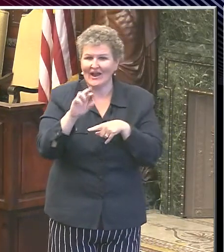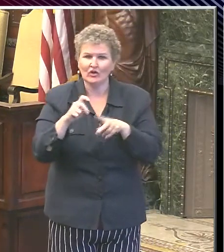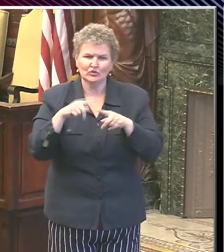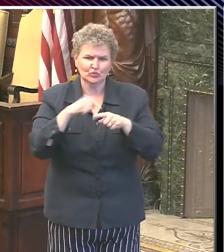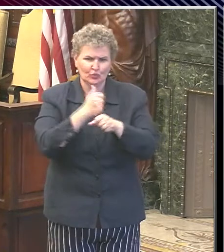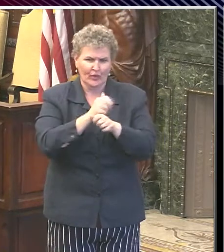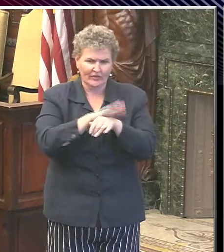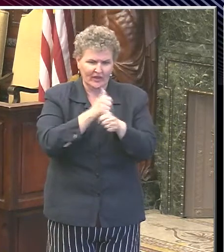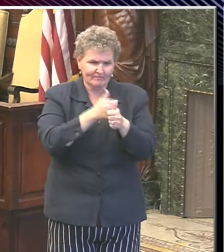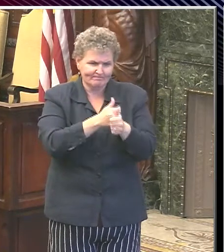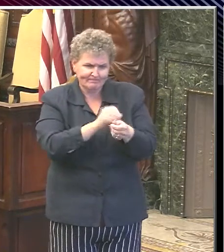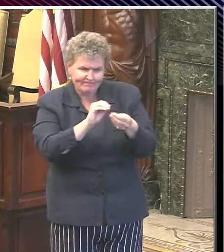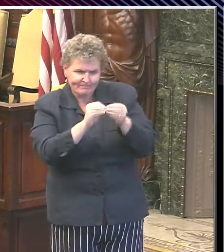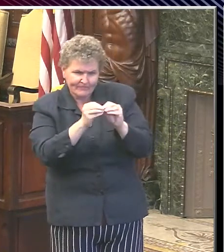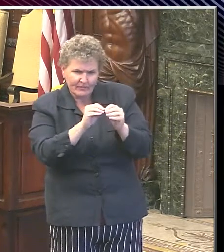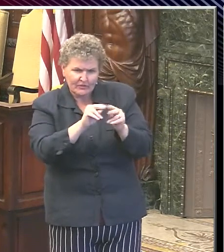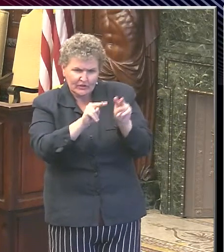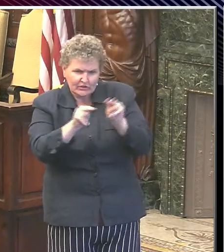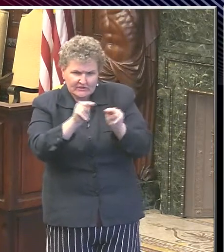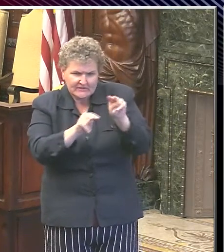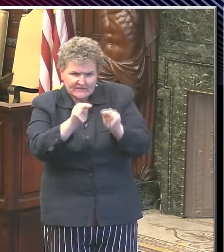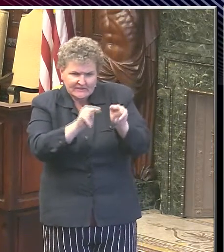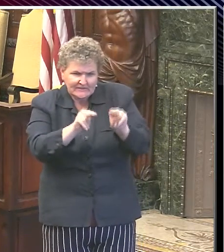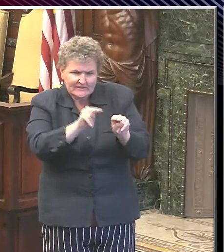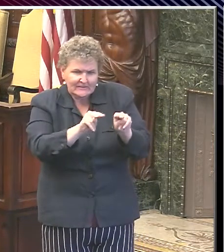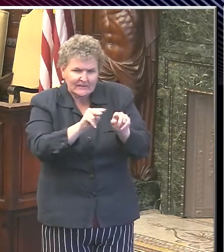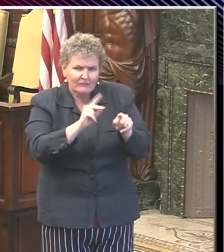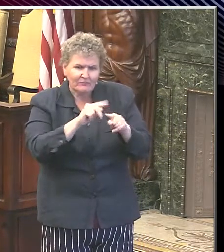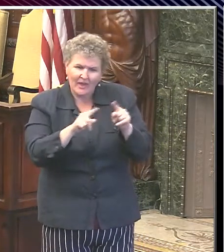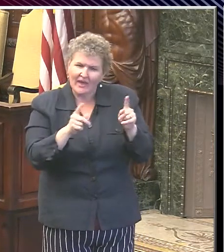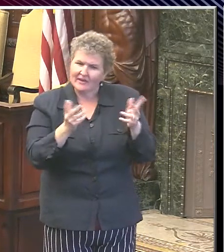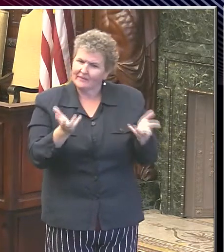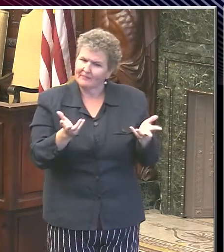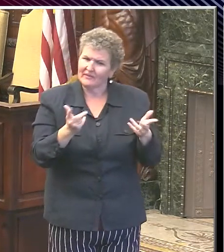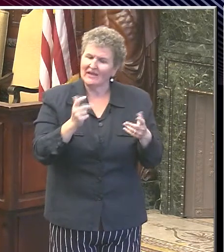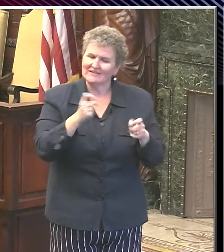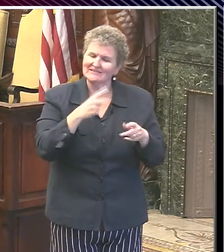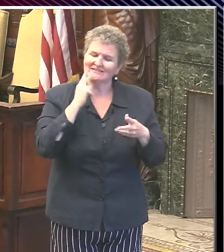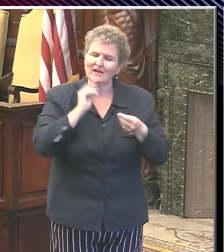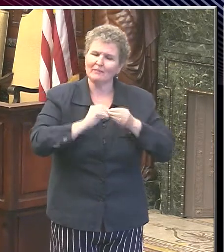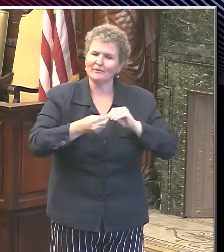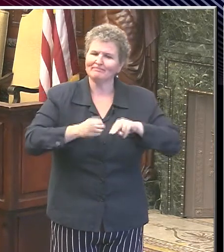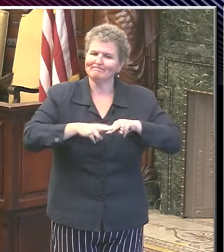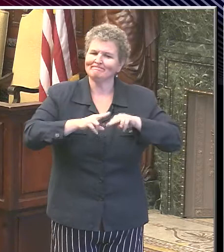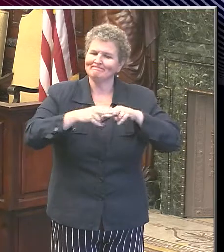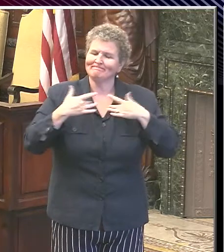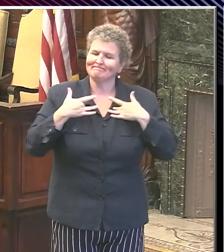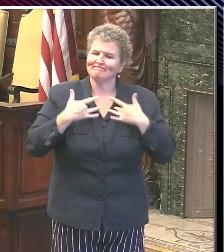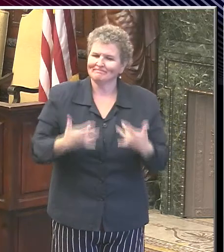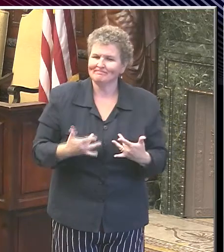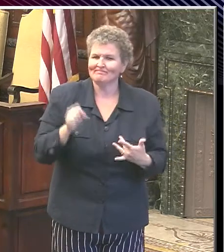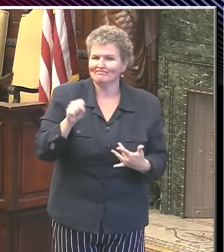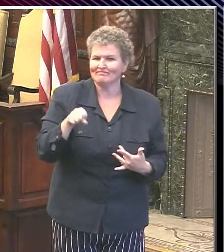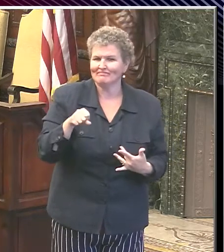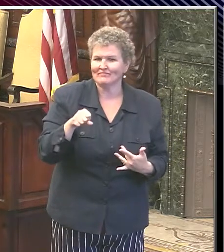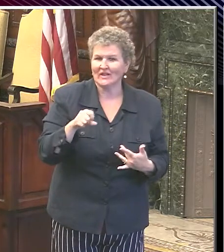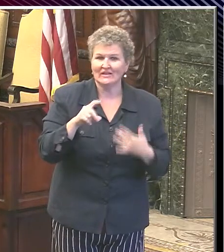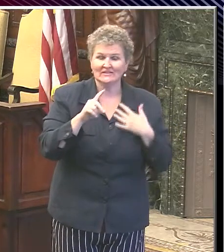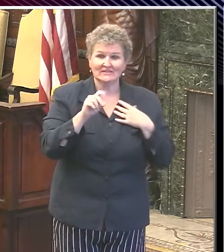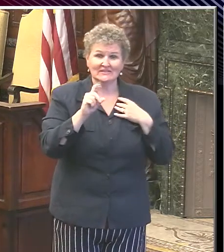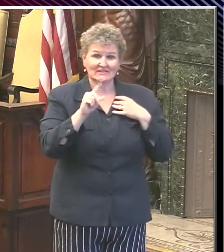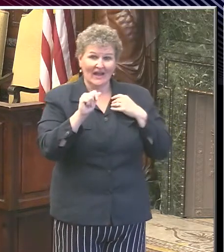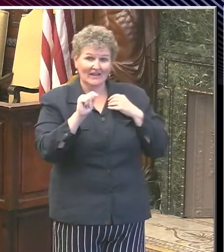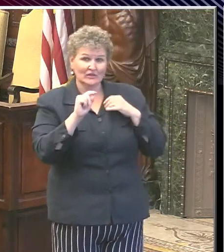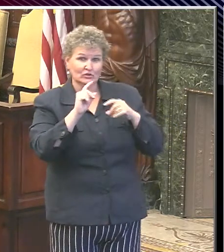results. So interpret them with some caution. But it does appear that there's an increasing trend. You see that the first data point there in June is somewhere around